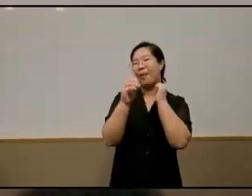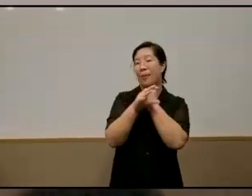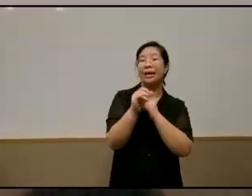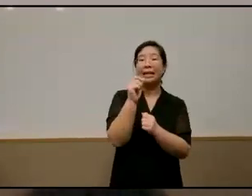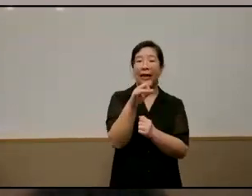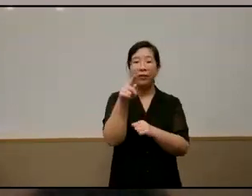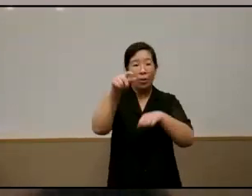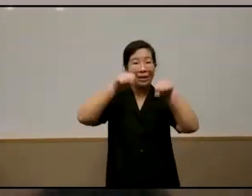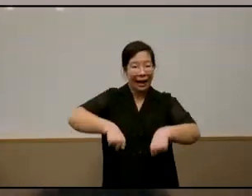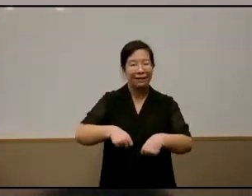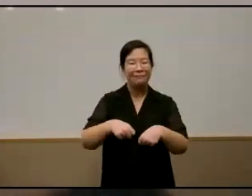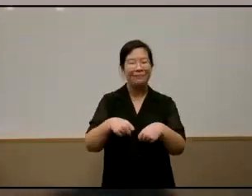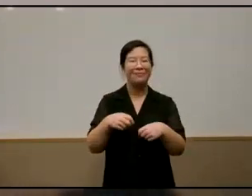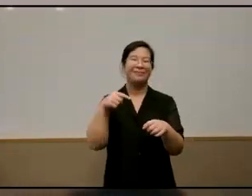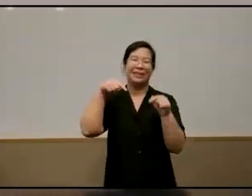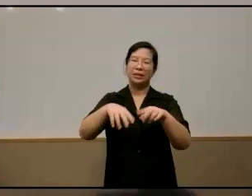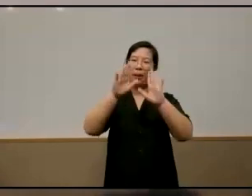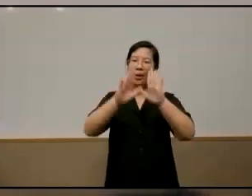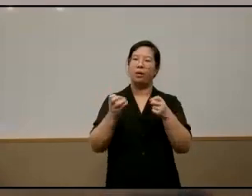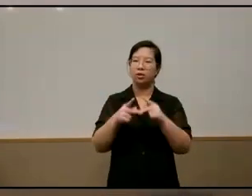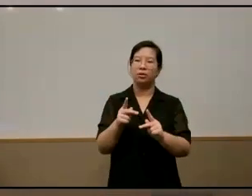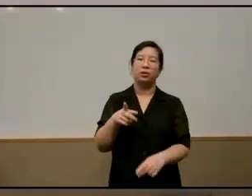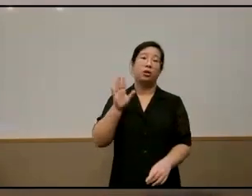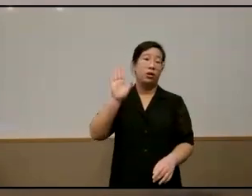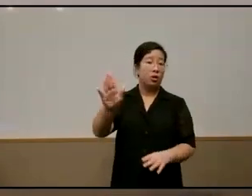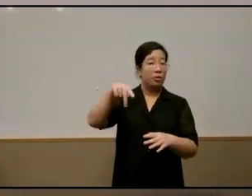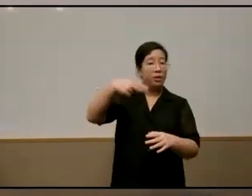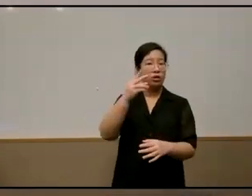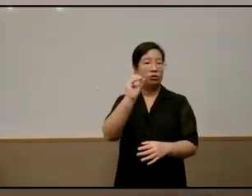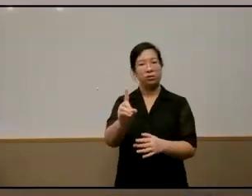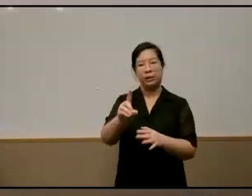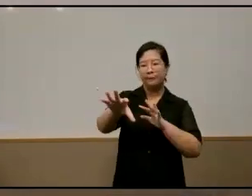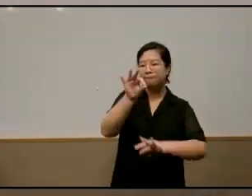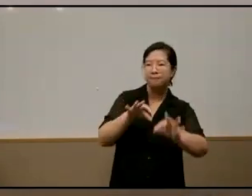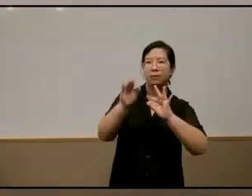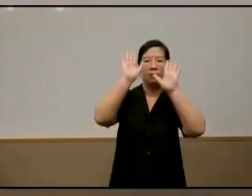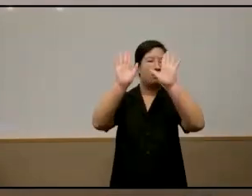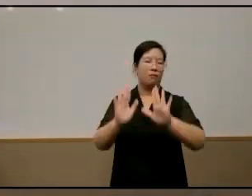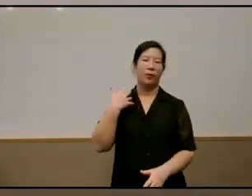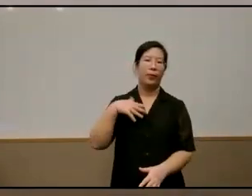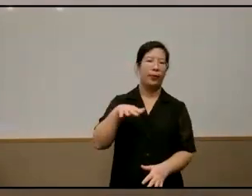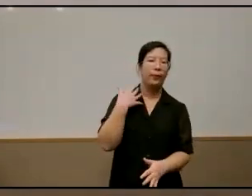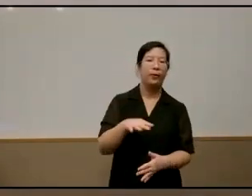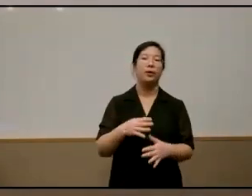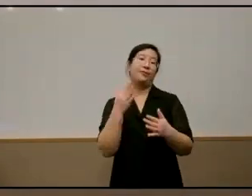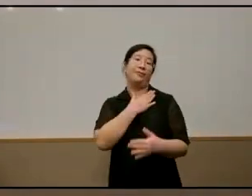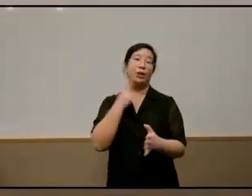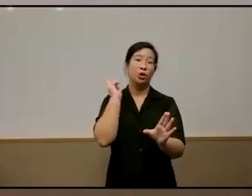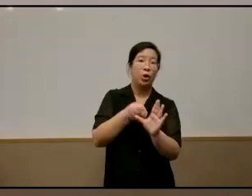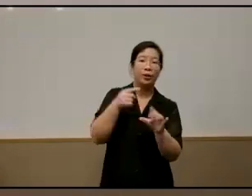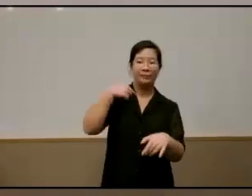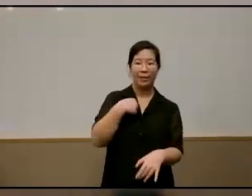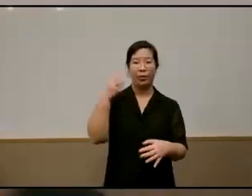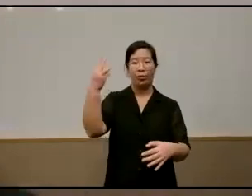have the opportunity and this is a lot of the findings from charlene's dissertation which was doing her phd at the university of cambridge so please join me in